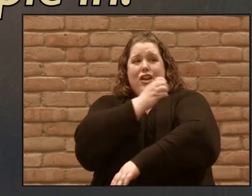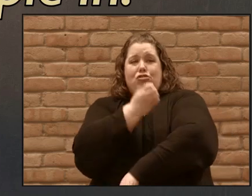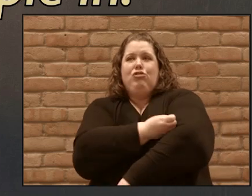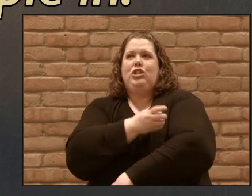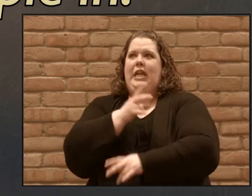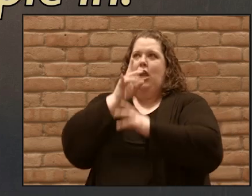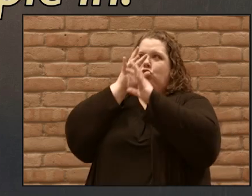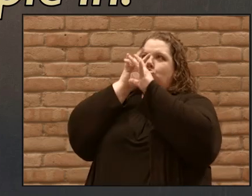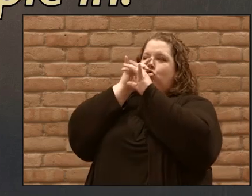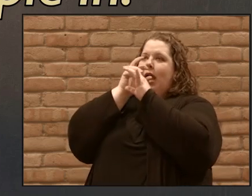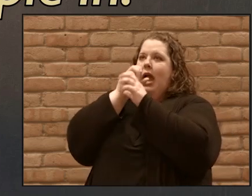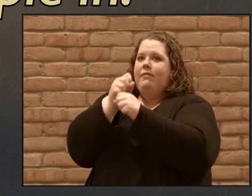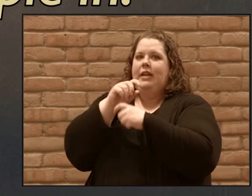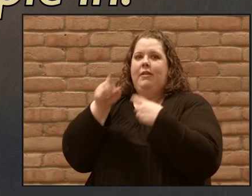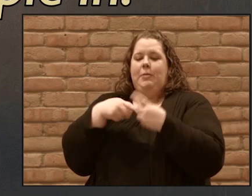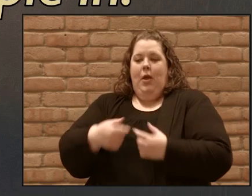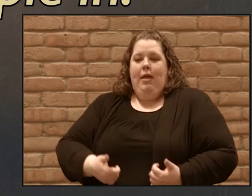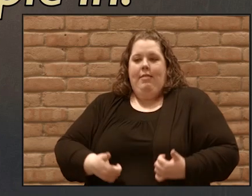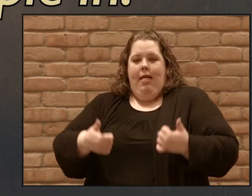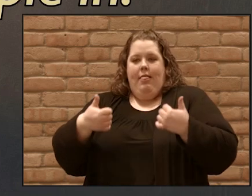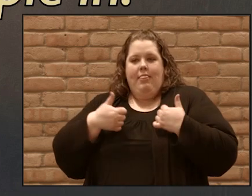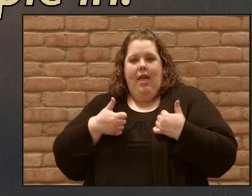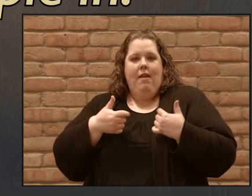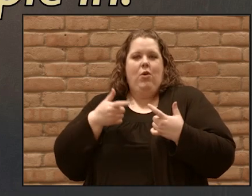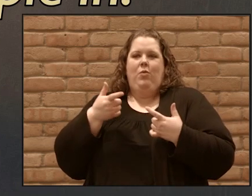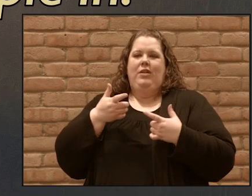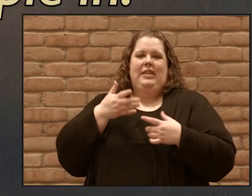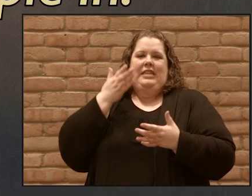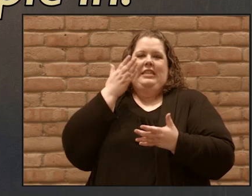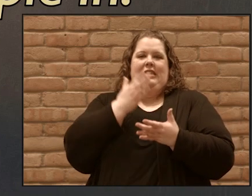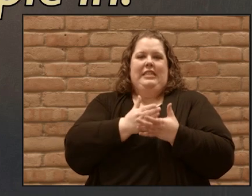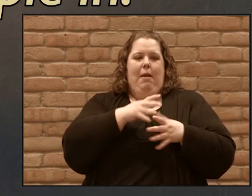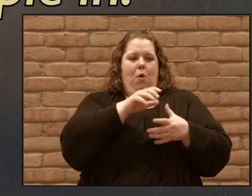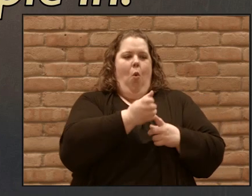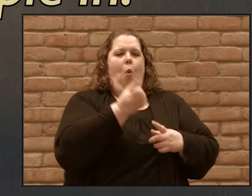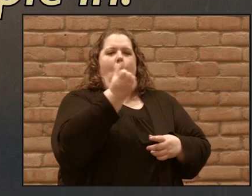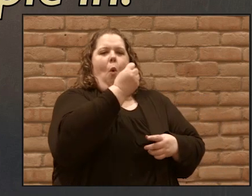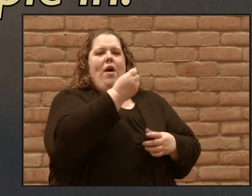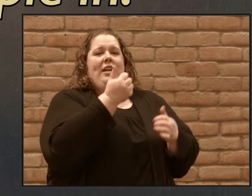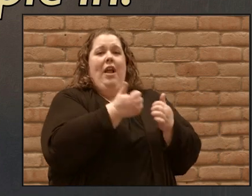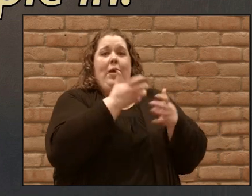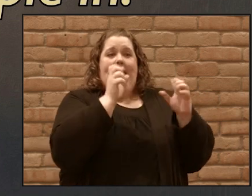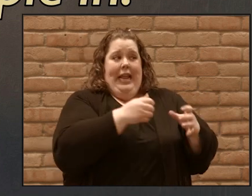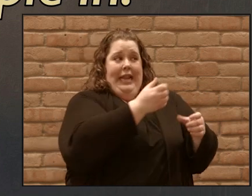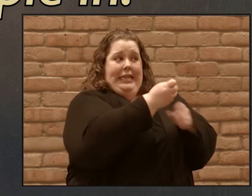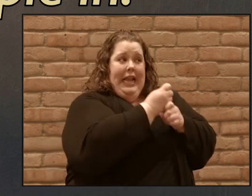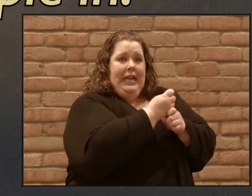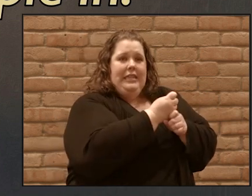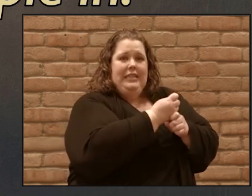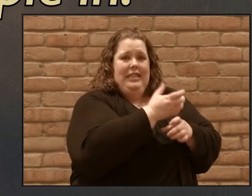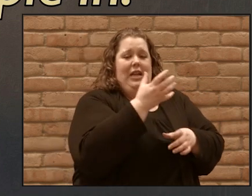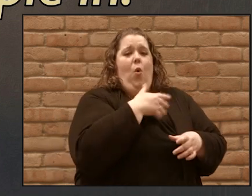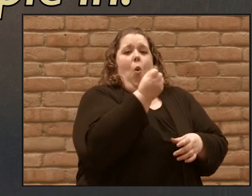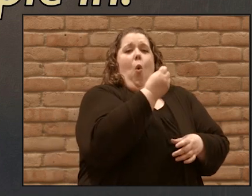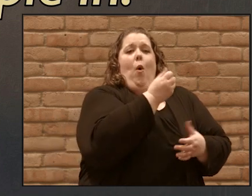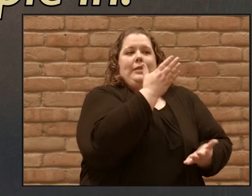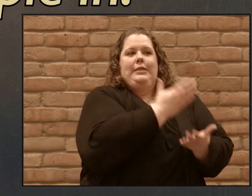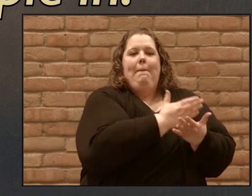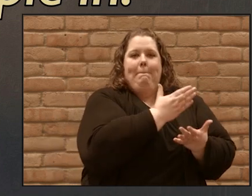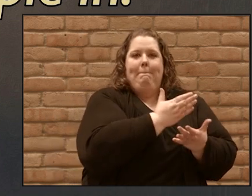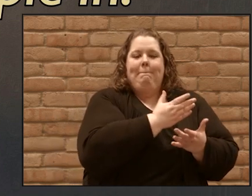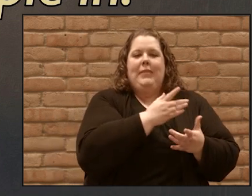life a life in which we stop clinging to everything we can get and start sharing it giving it away